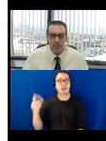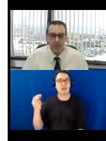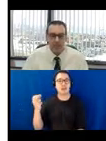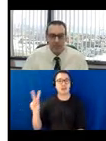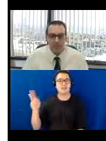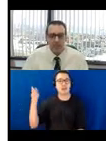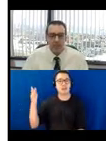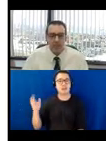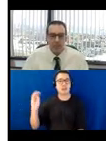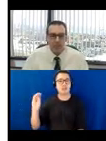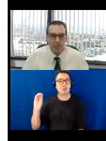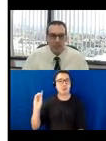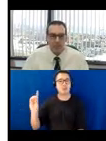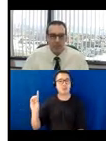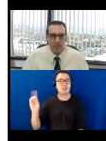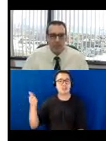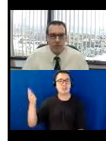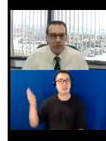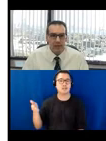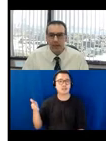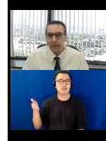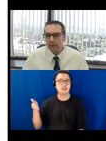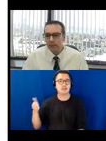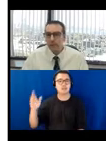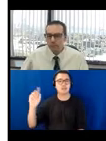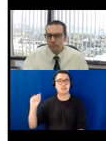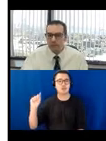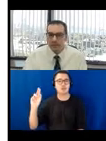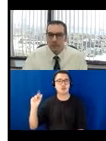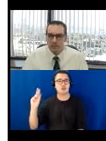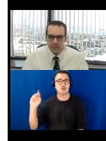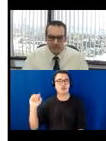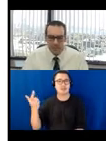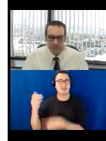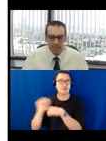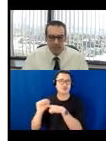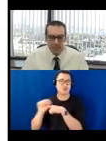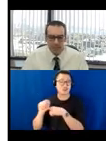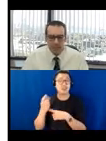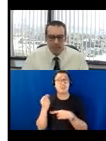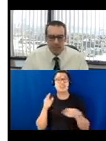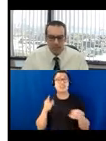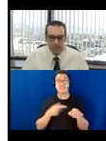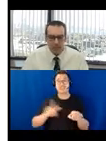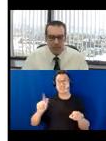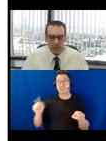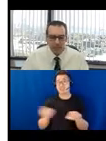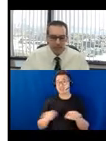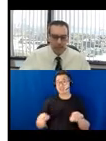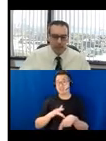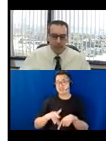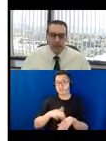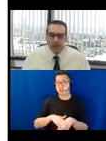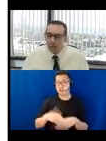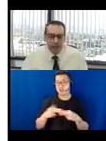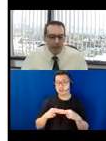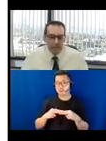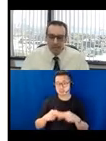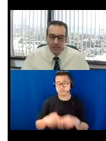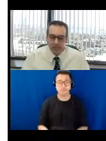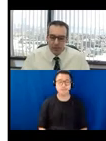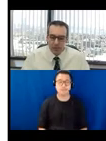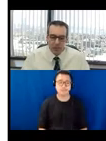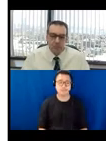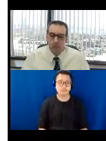slash MOD forward slash training, which is available on this slide as well. We